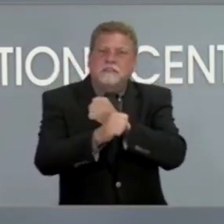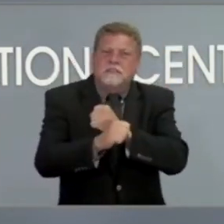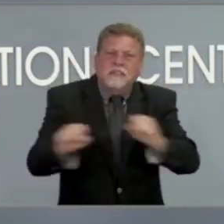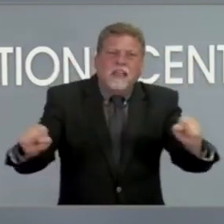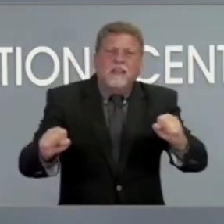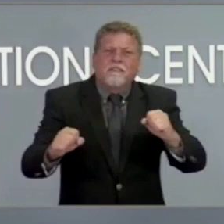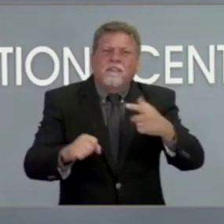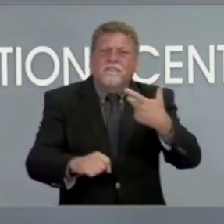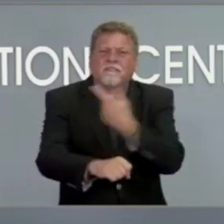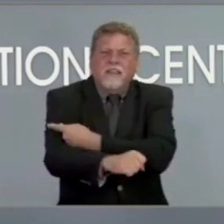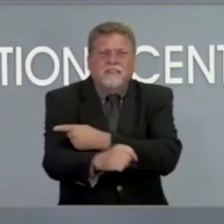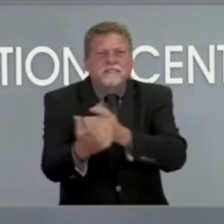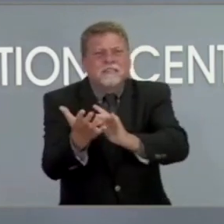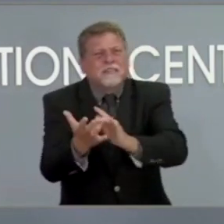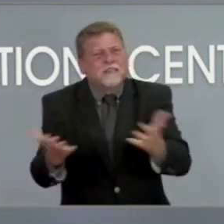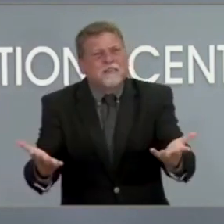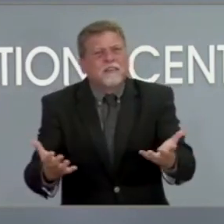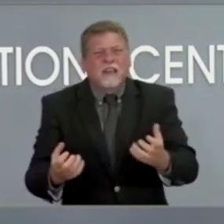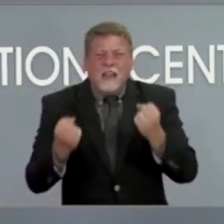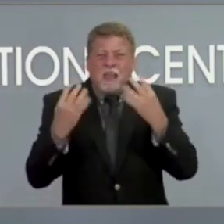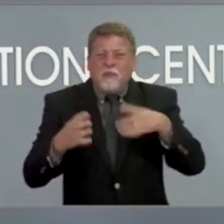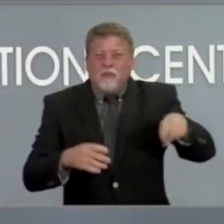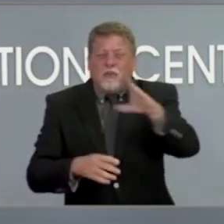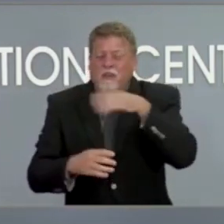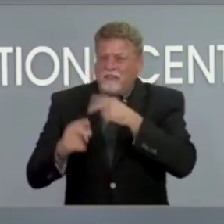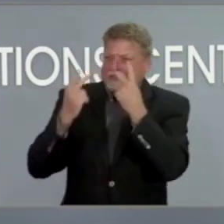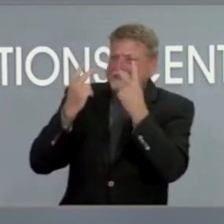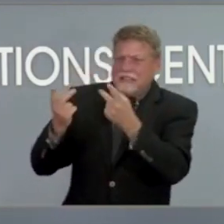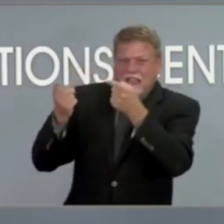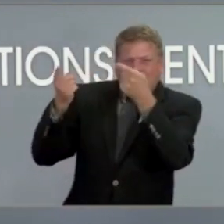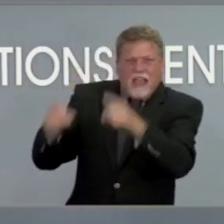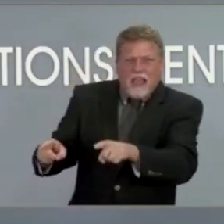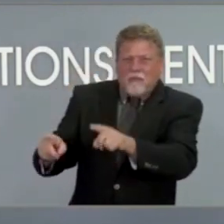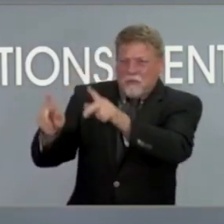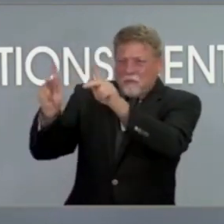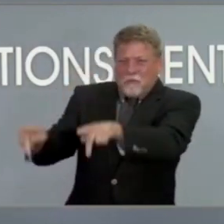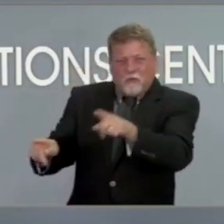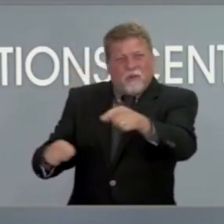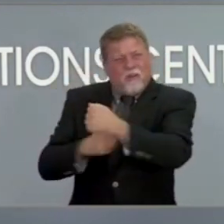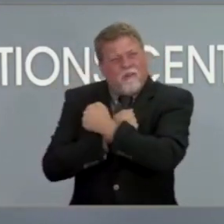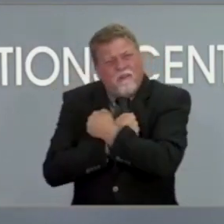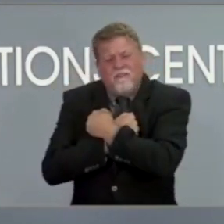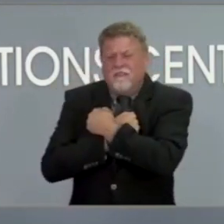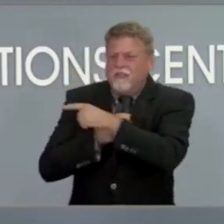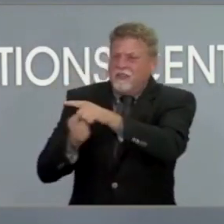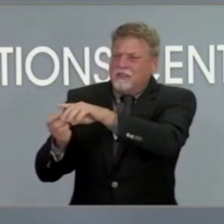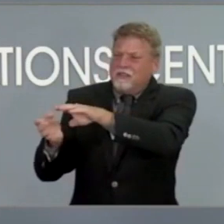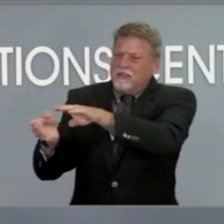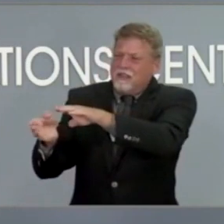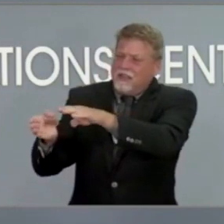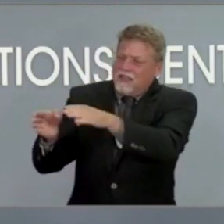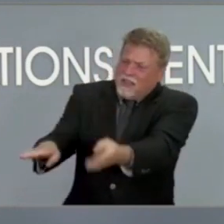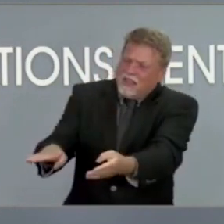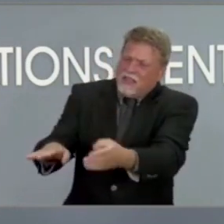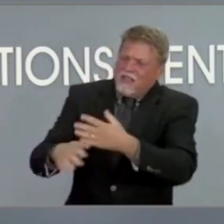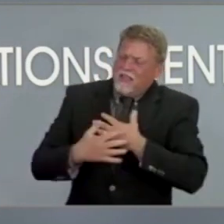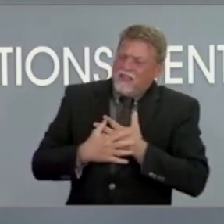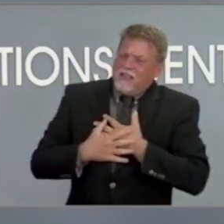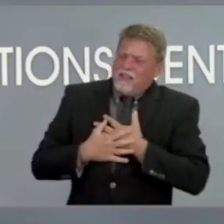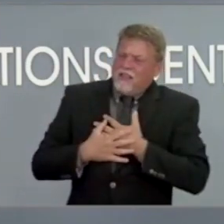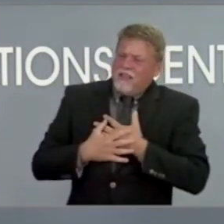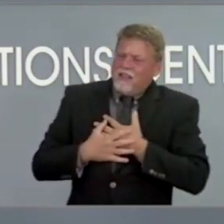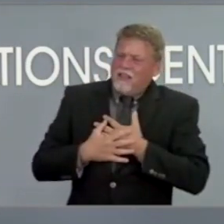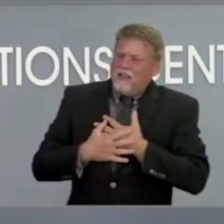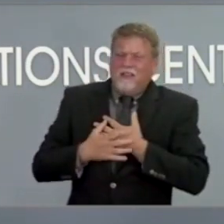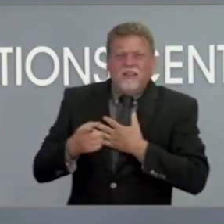How many more people will have to witness the painful, cruel death of a loved one to finally see that vaccines